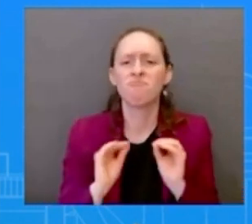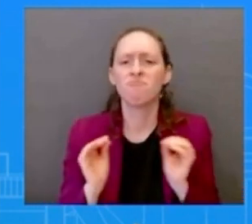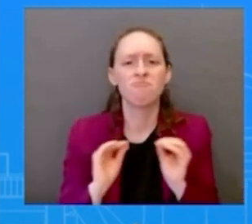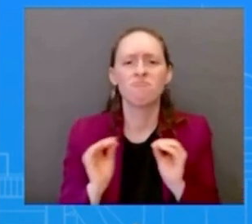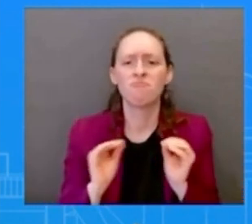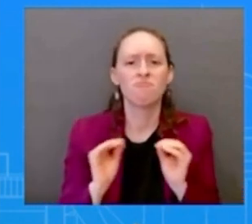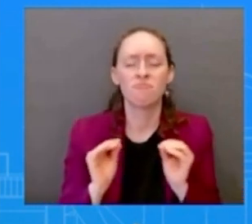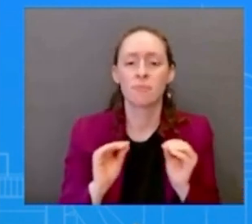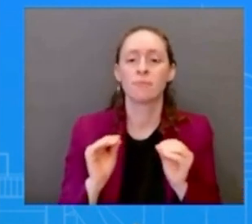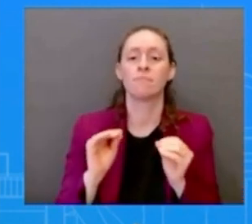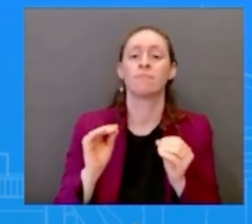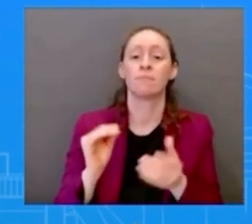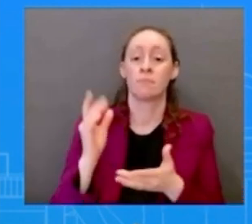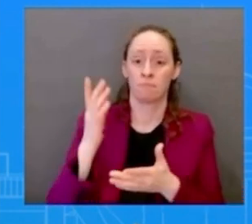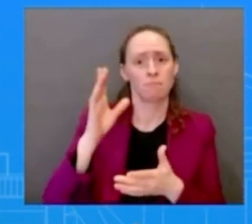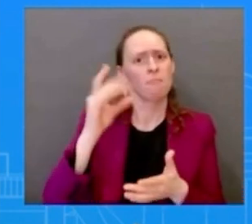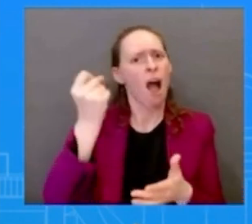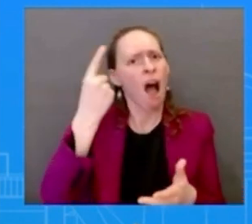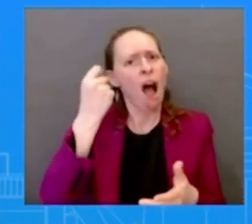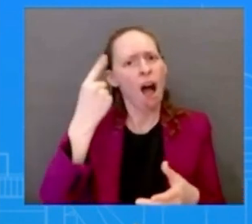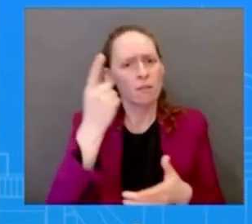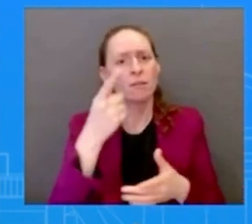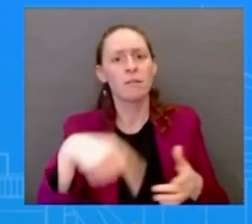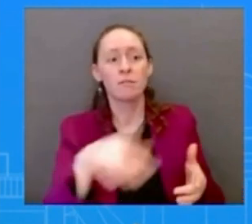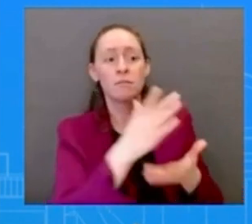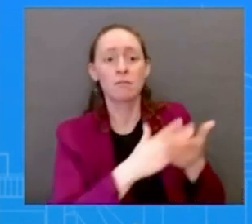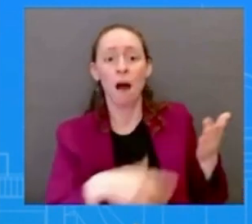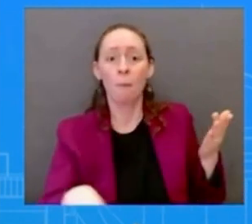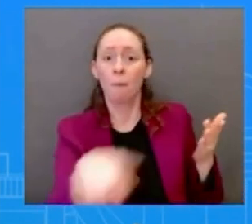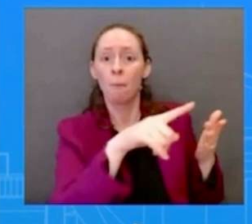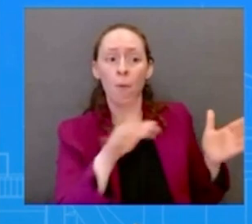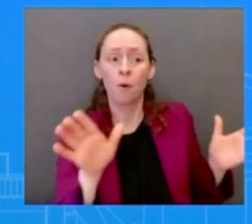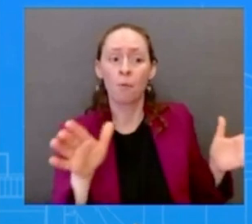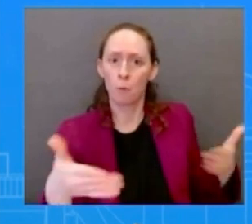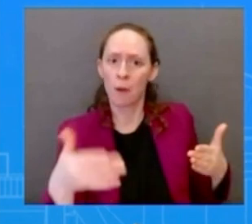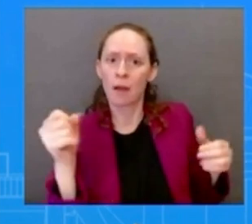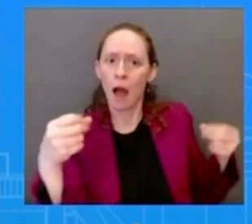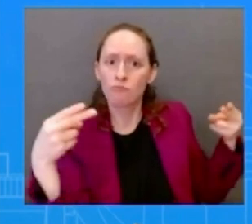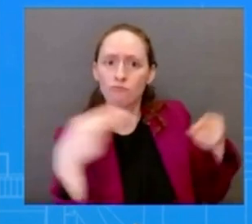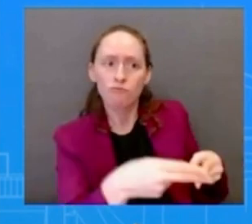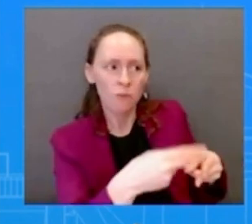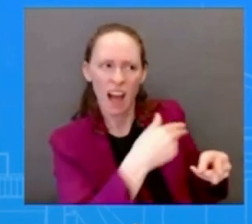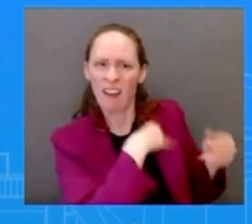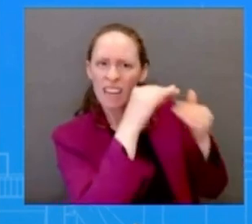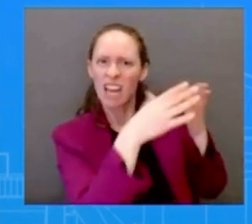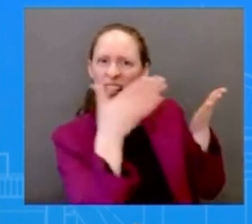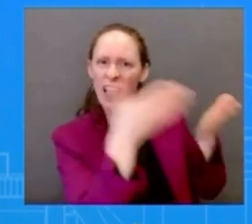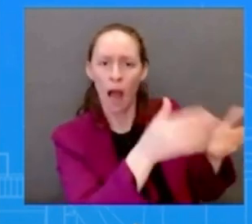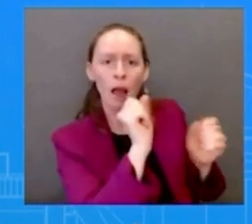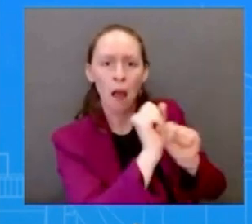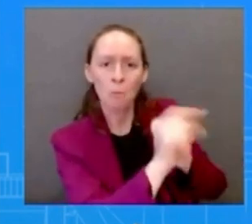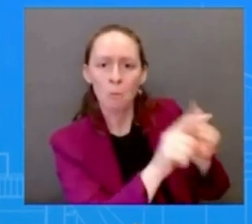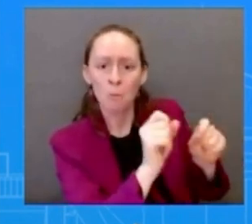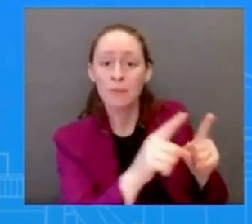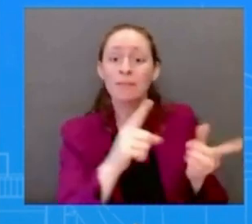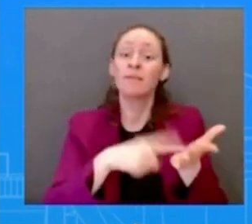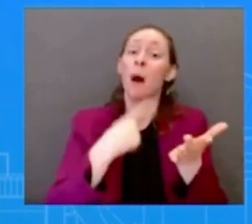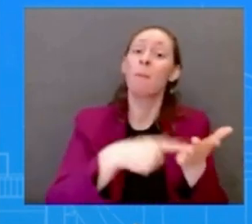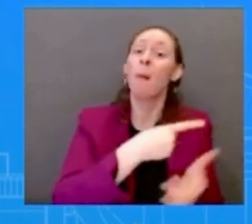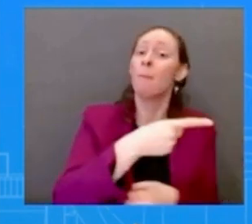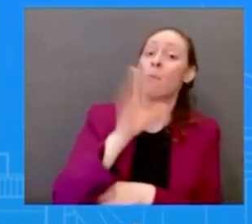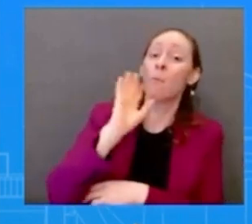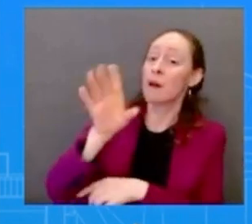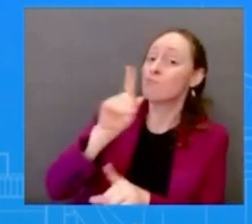or who's not going to take questions as you know this is a president that takes shouted questions often but the two plus two is not a unilateral